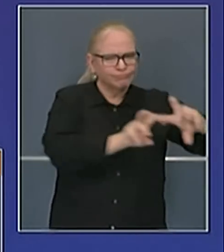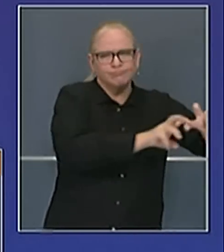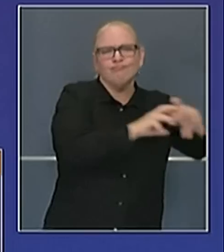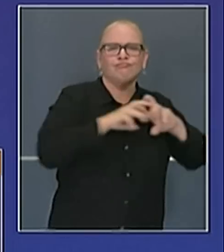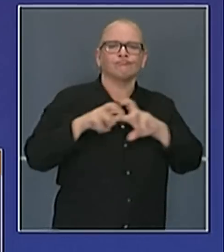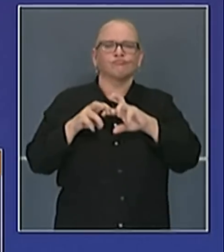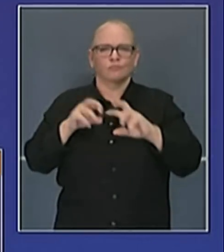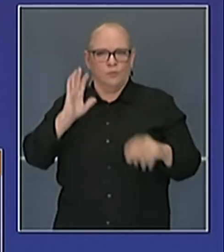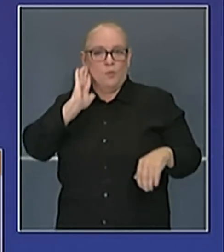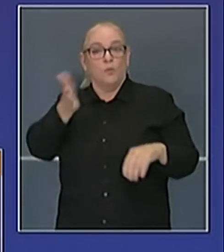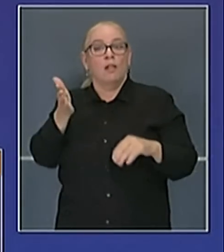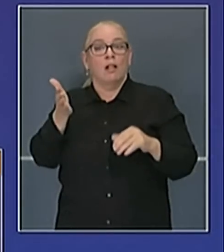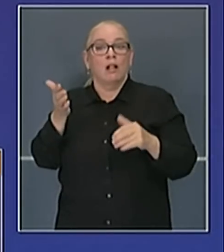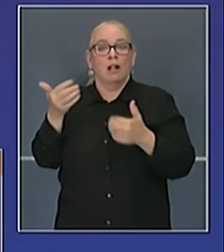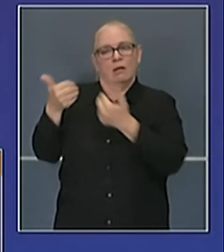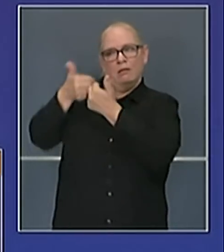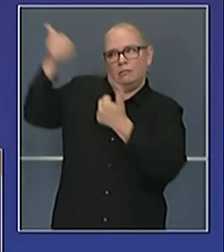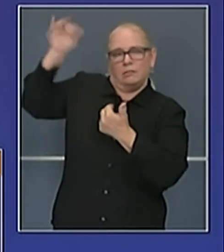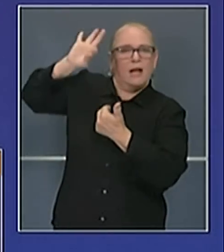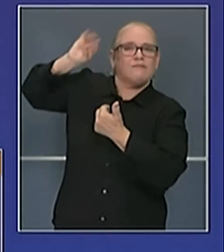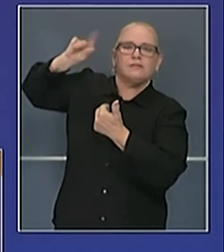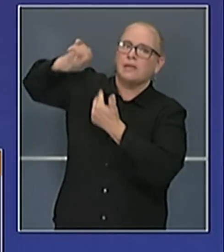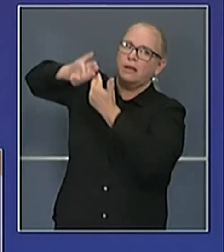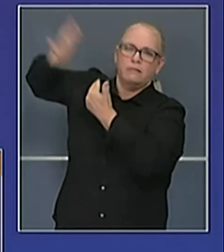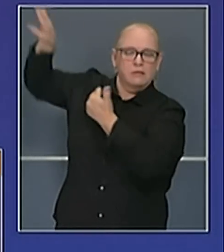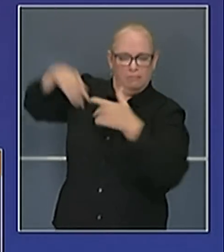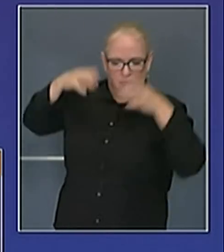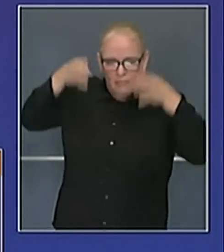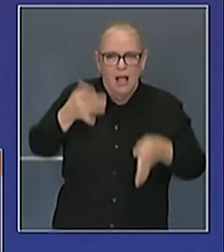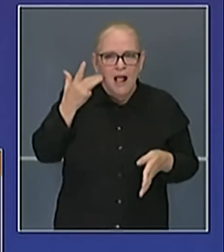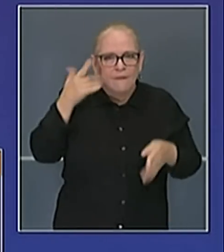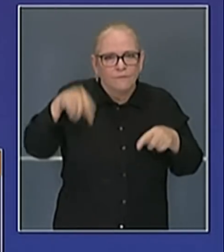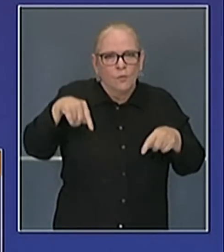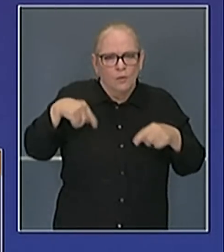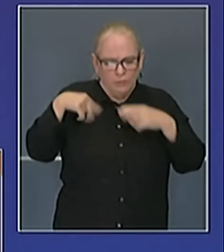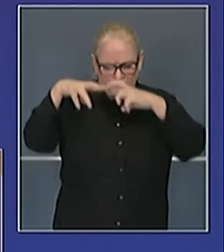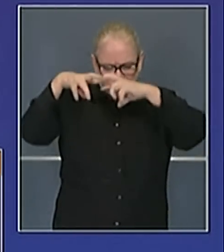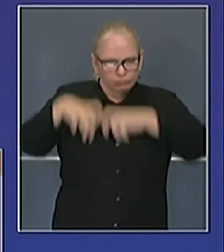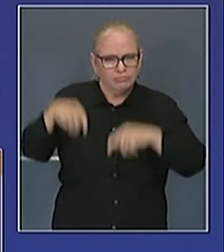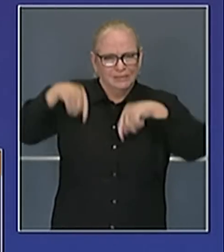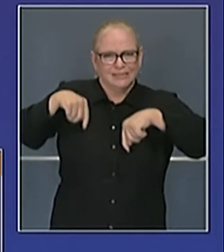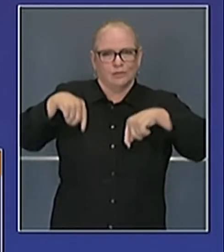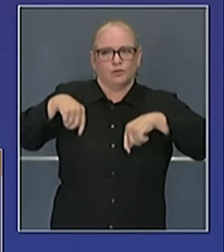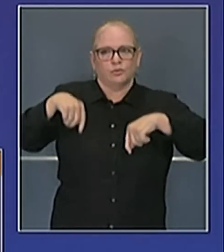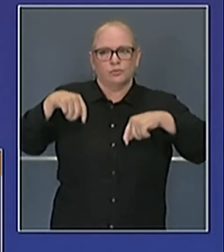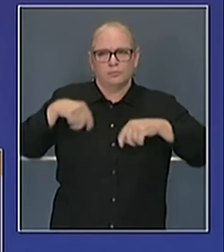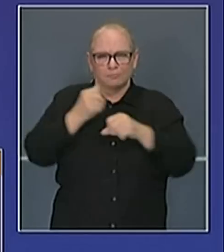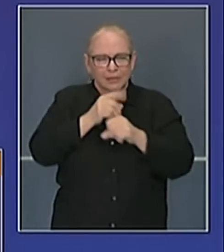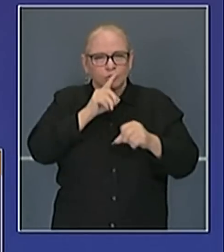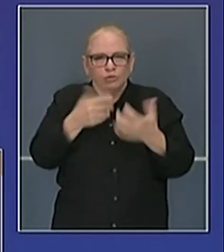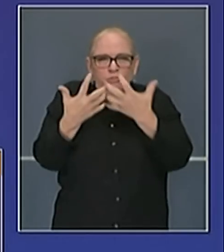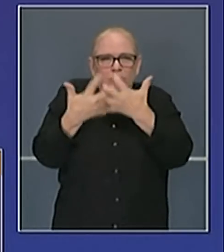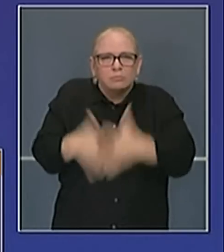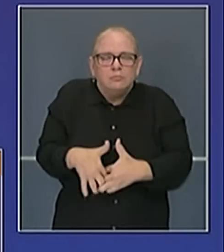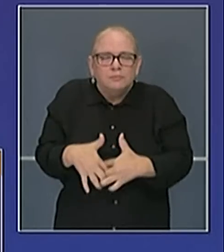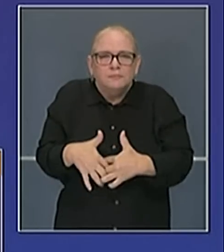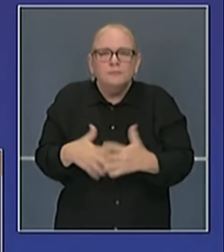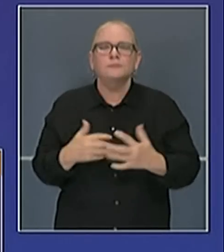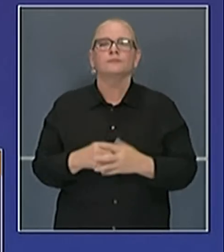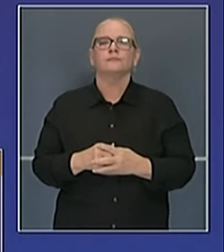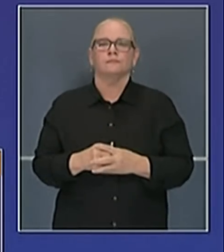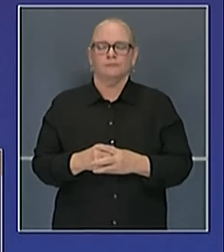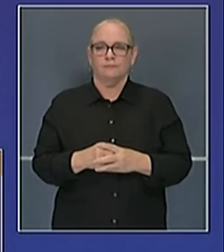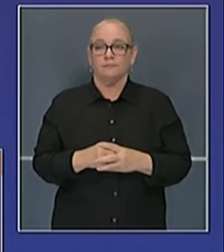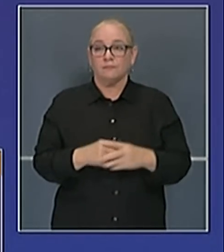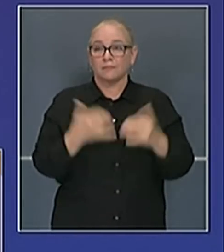any FDA-approved vaccines. The question I often get is, are you going to take someone's word for it as it relates